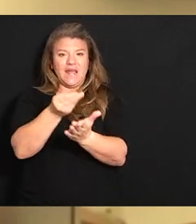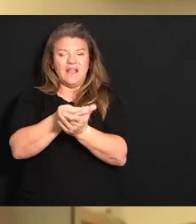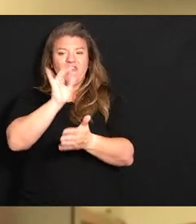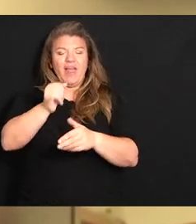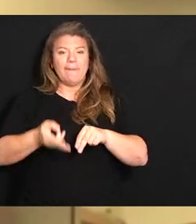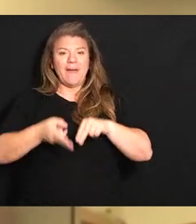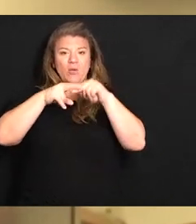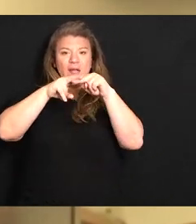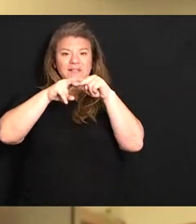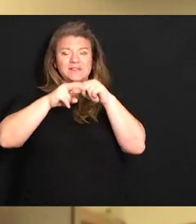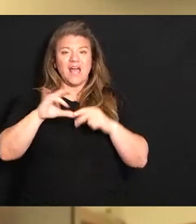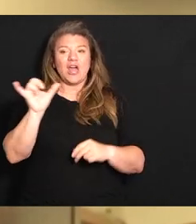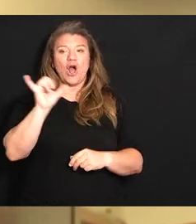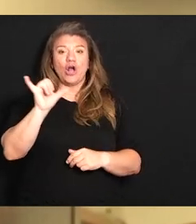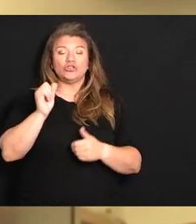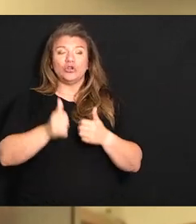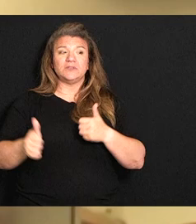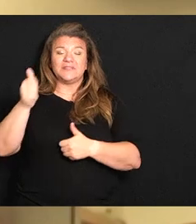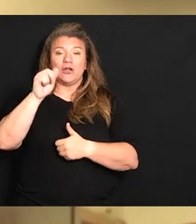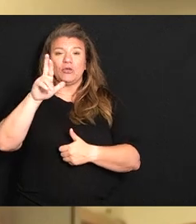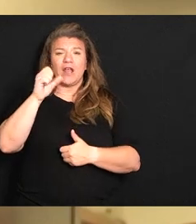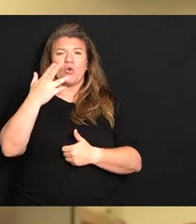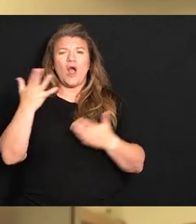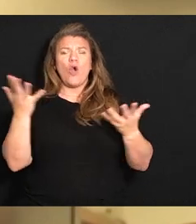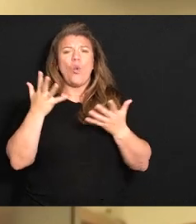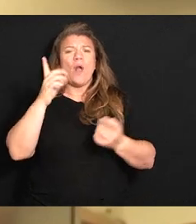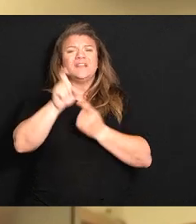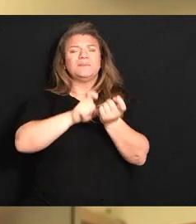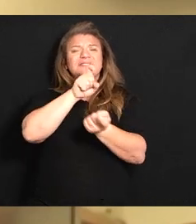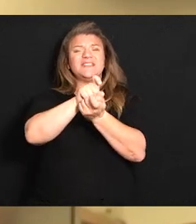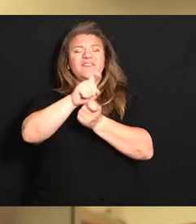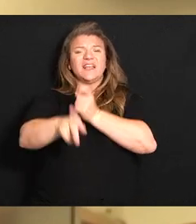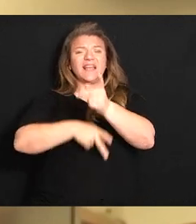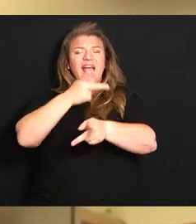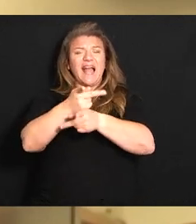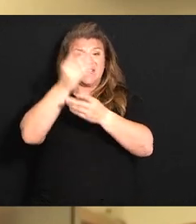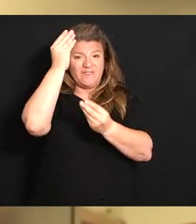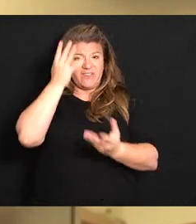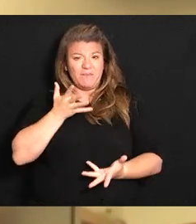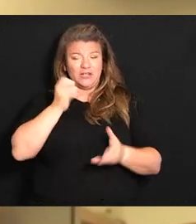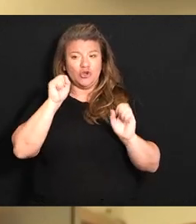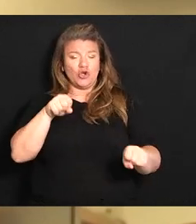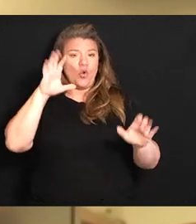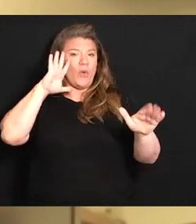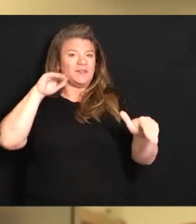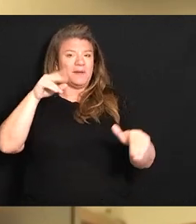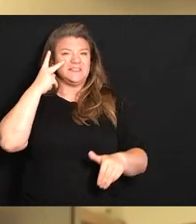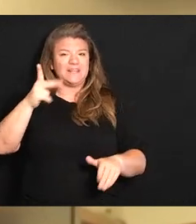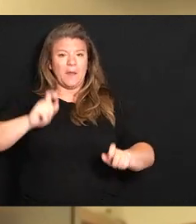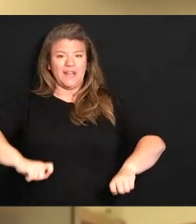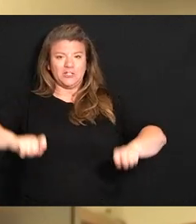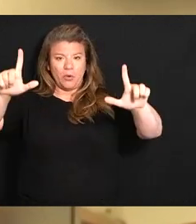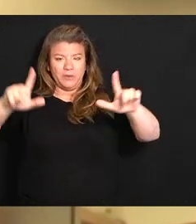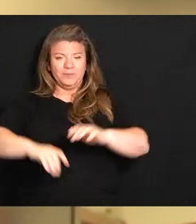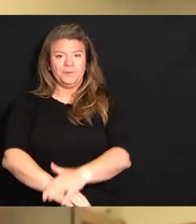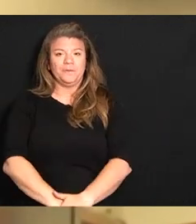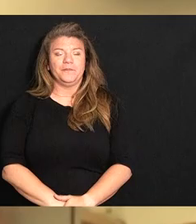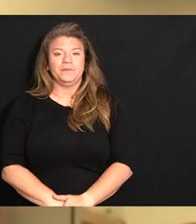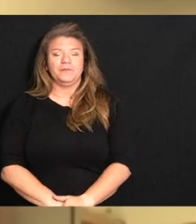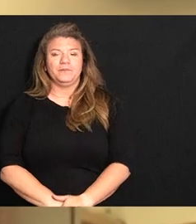raise and also Secretary Crouch what specific types of information could we expect to see on that dashboard thank you